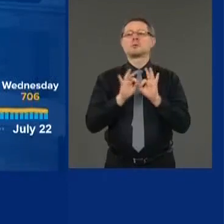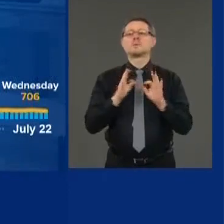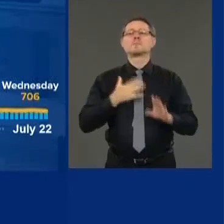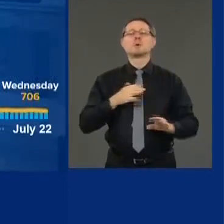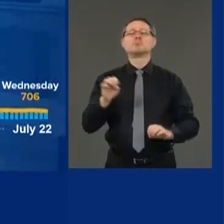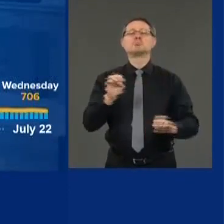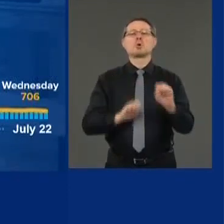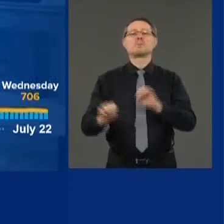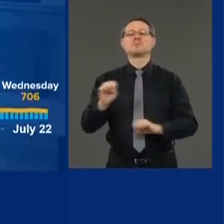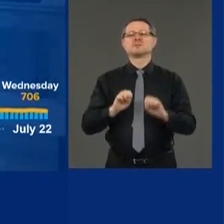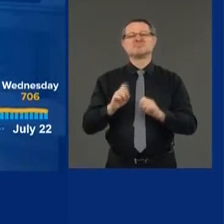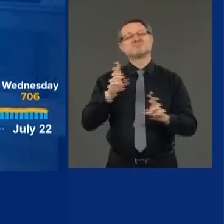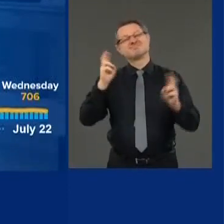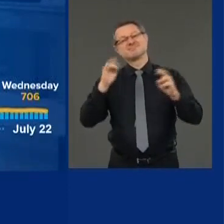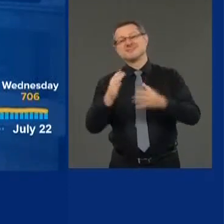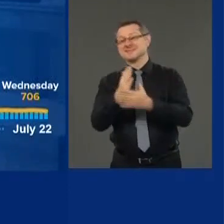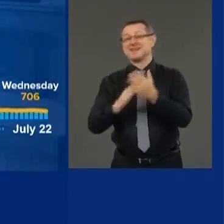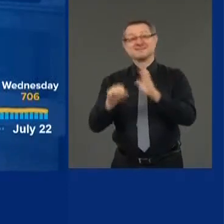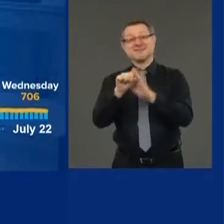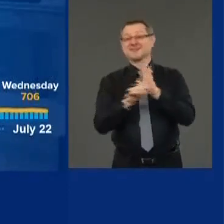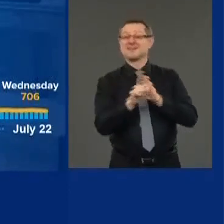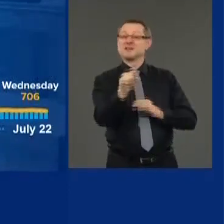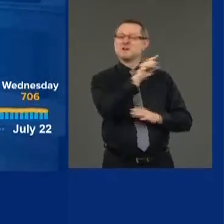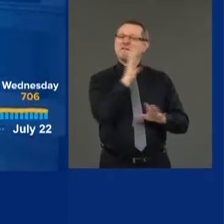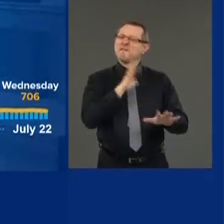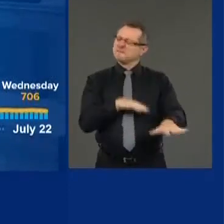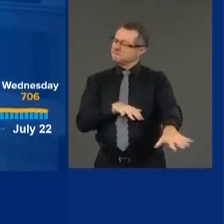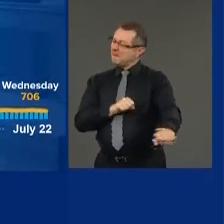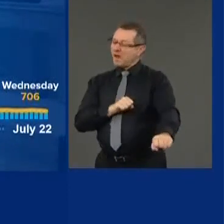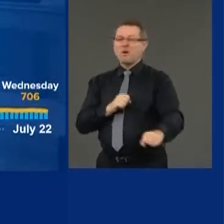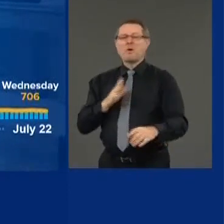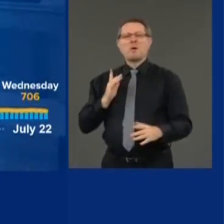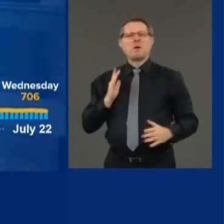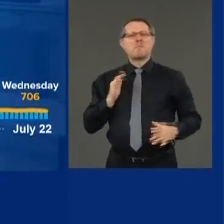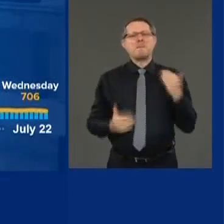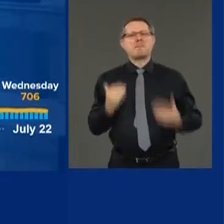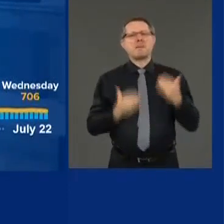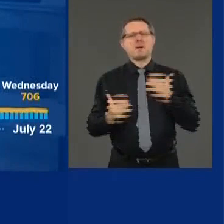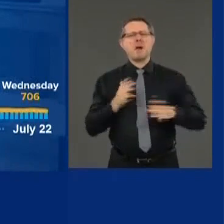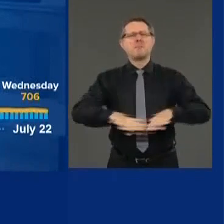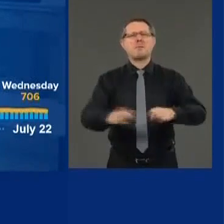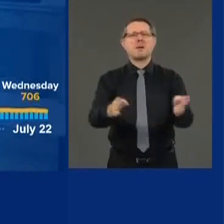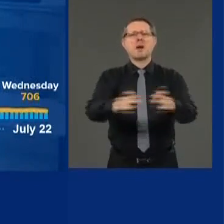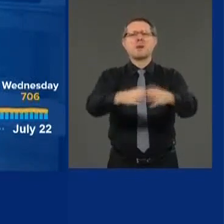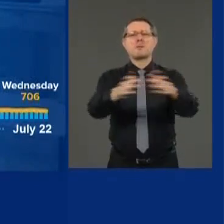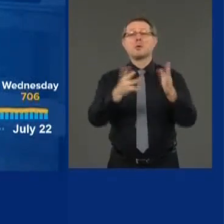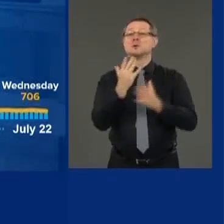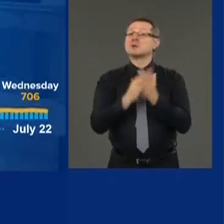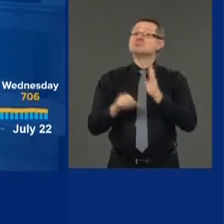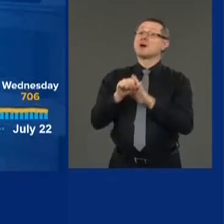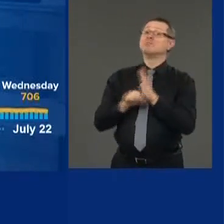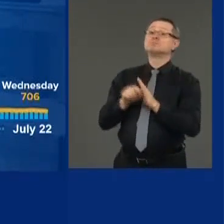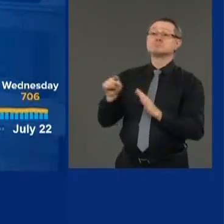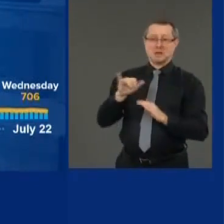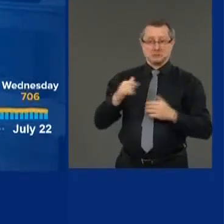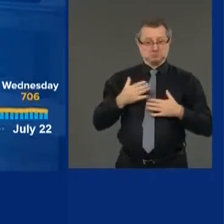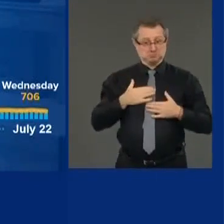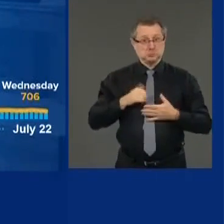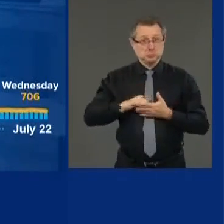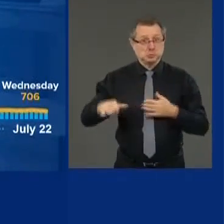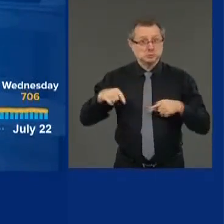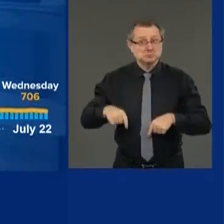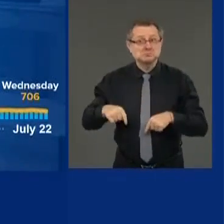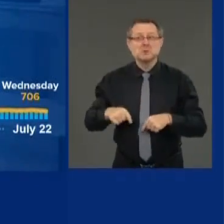reopened right away. Some states, New York, said no. Let's do a phased